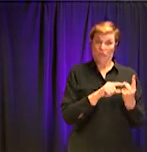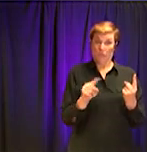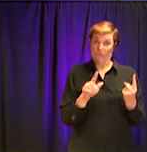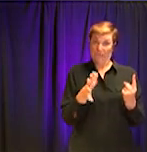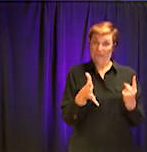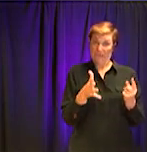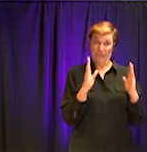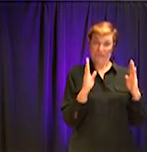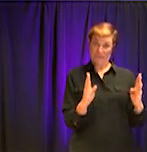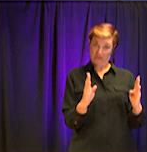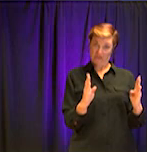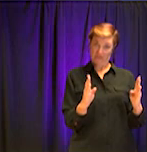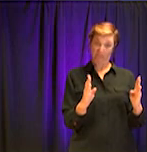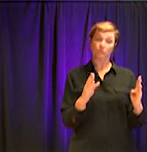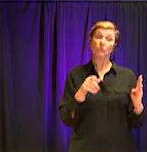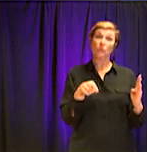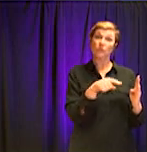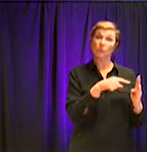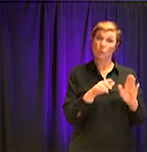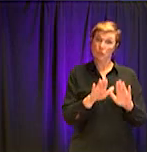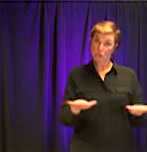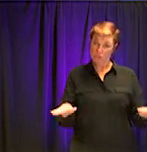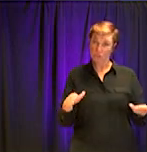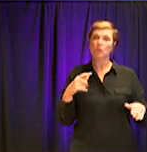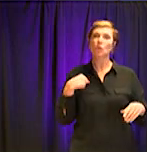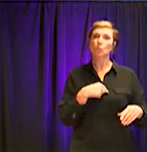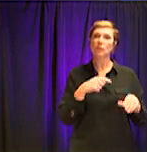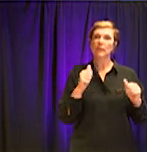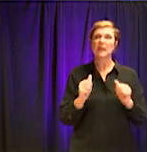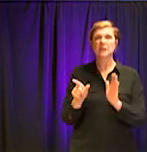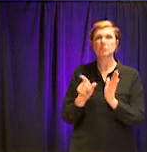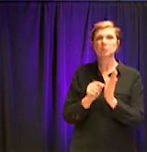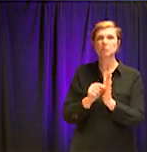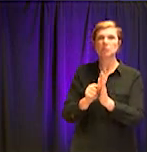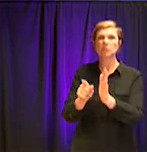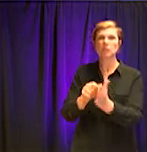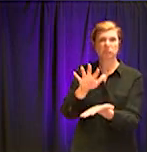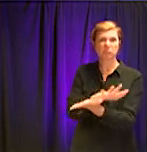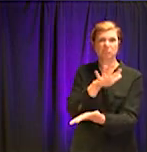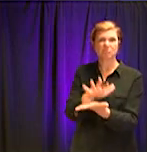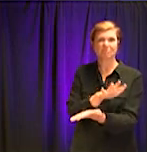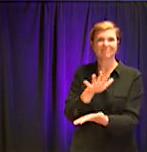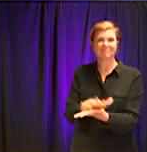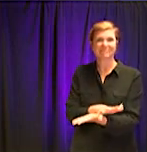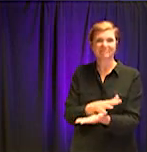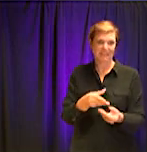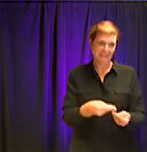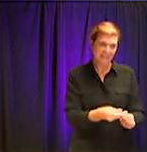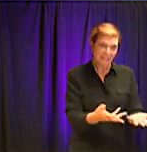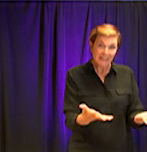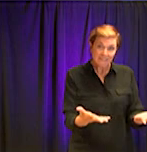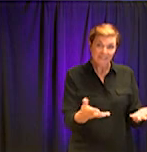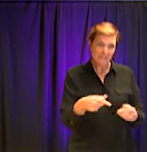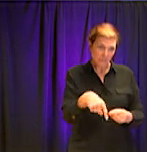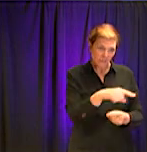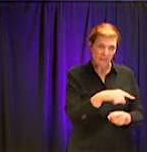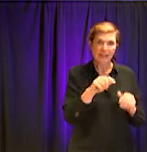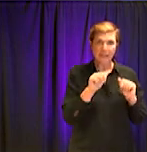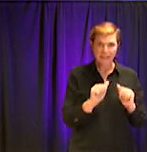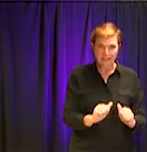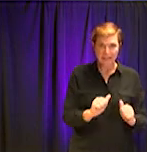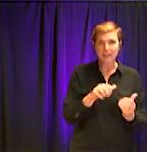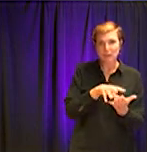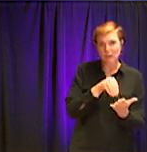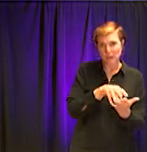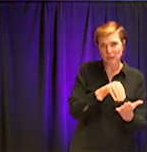been able to give them the hard copy documents so that they have access to those for their digital learning